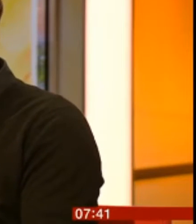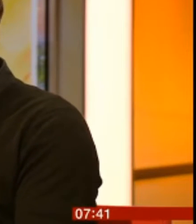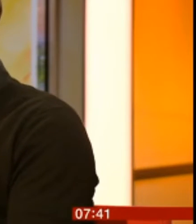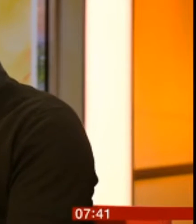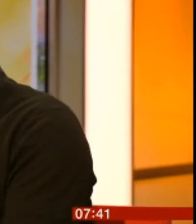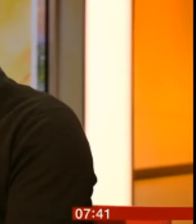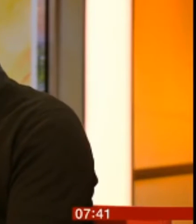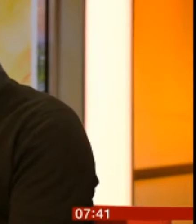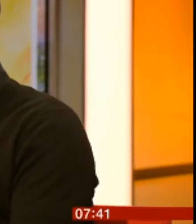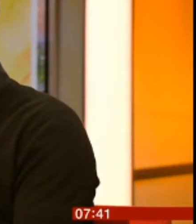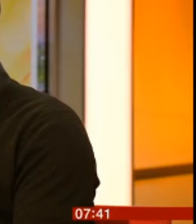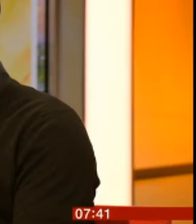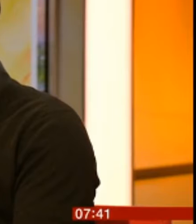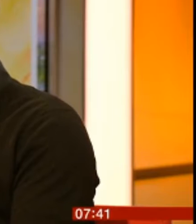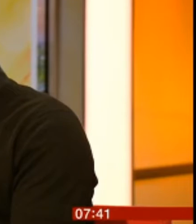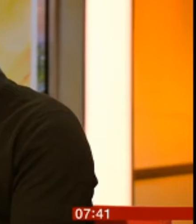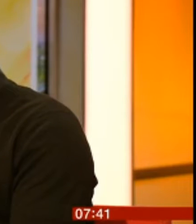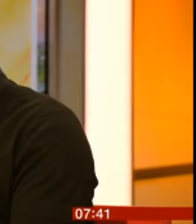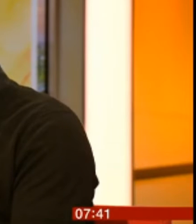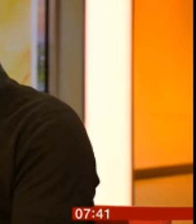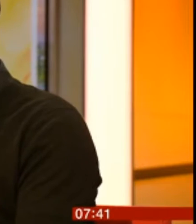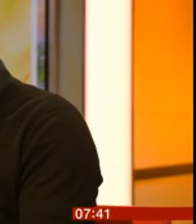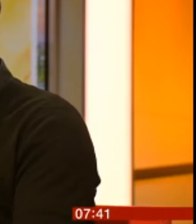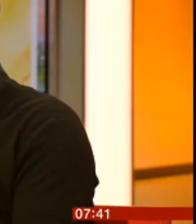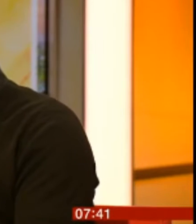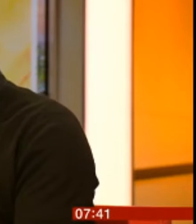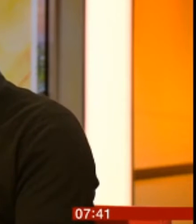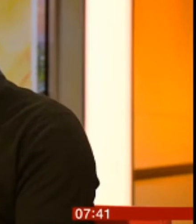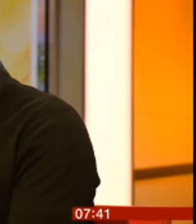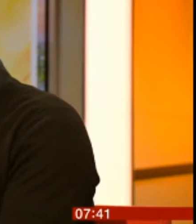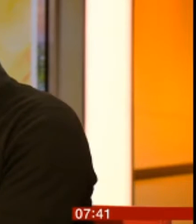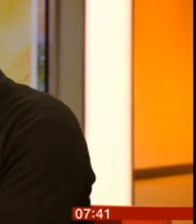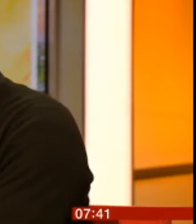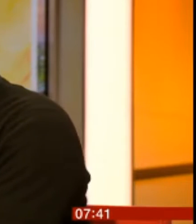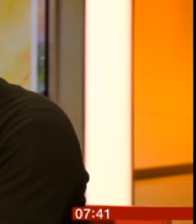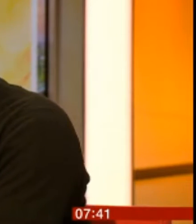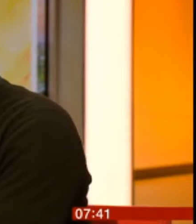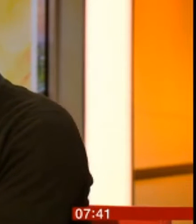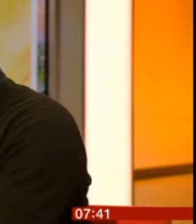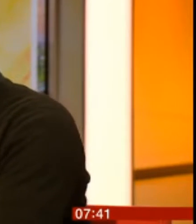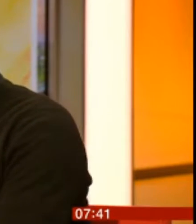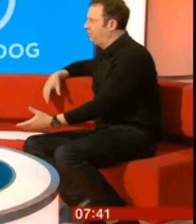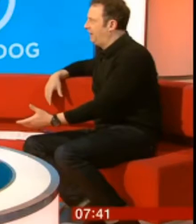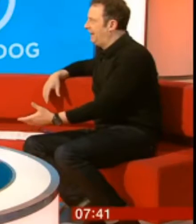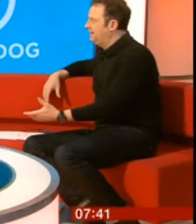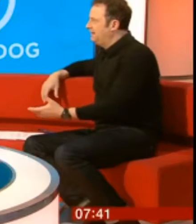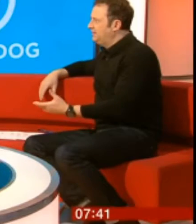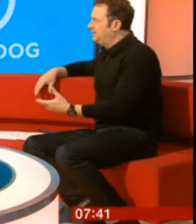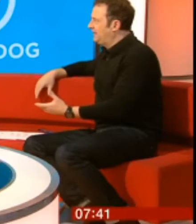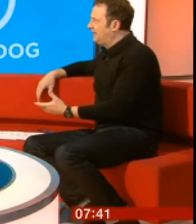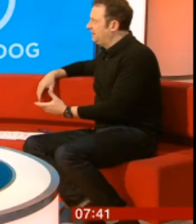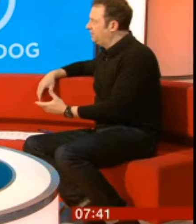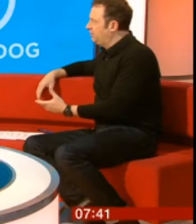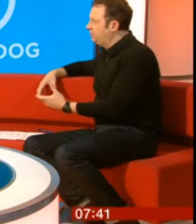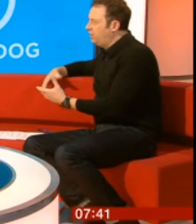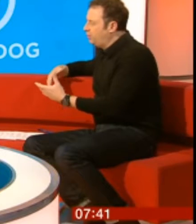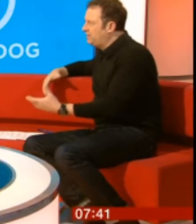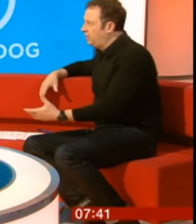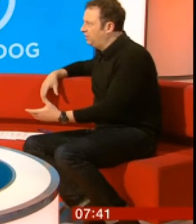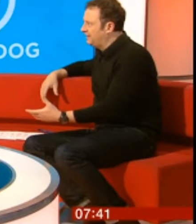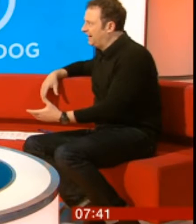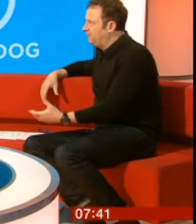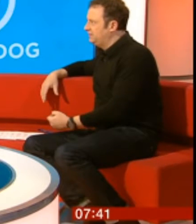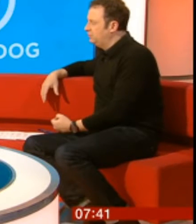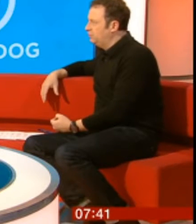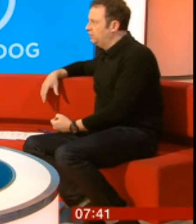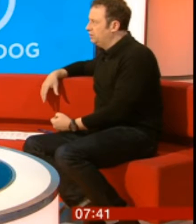that any dish was free from allergens. So, they're sitting there, signing something effectively on an iPad, saying that, you know,